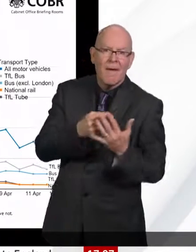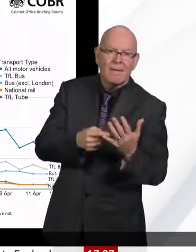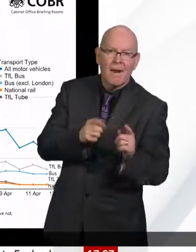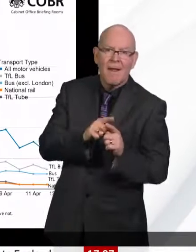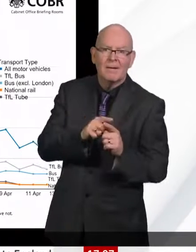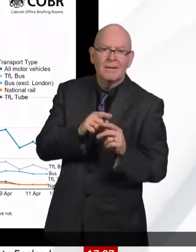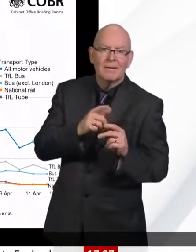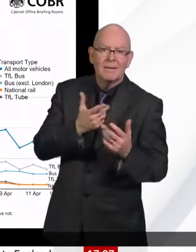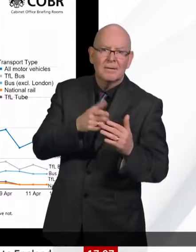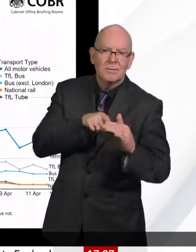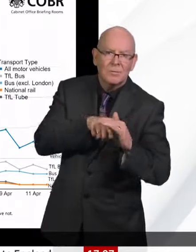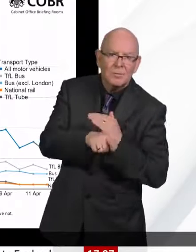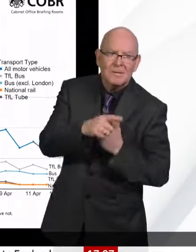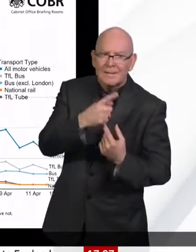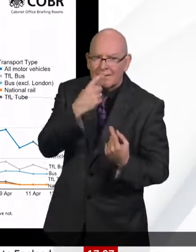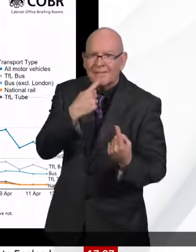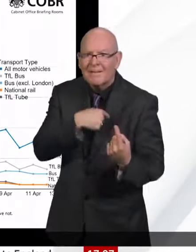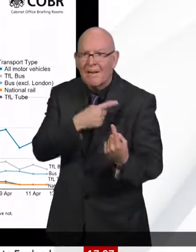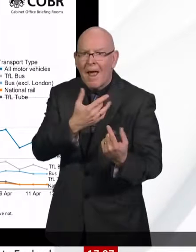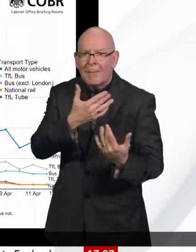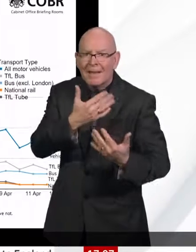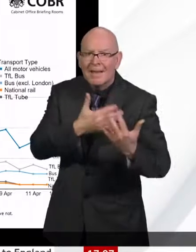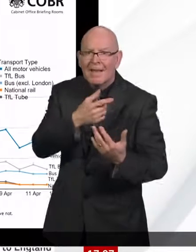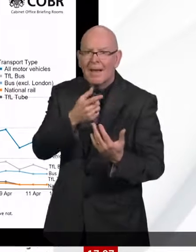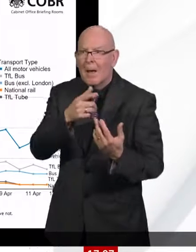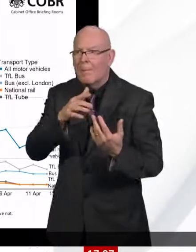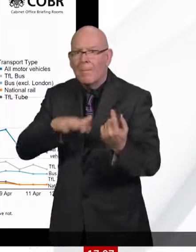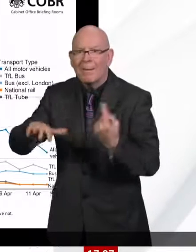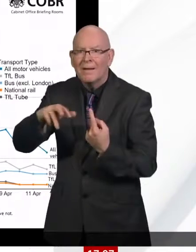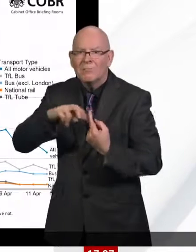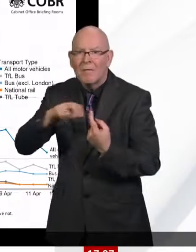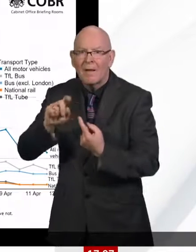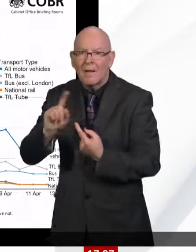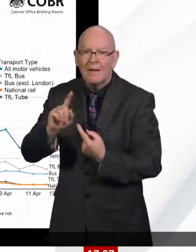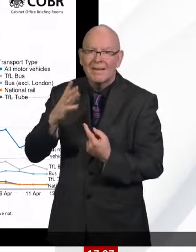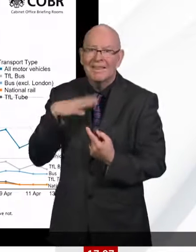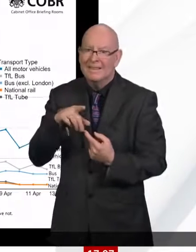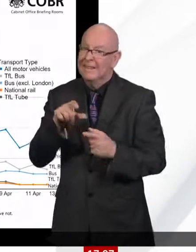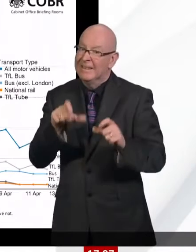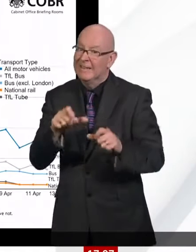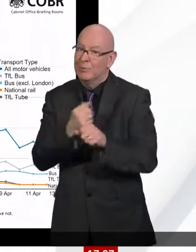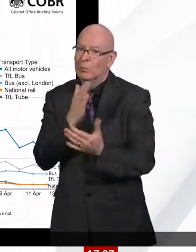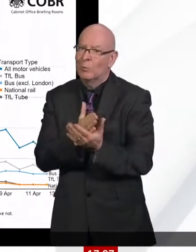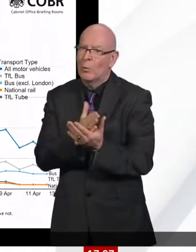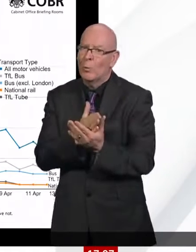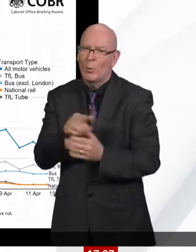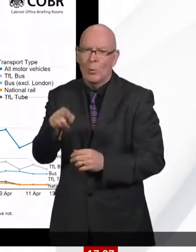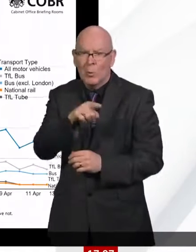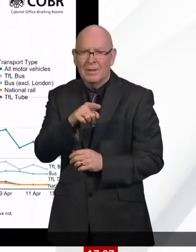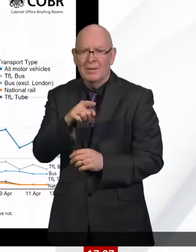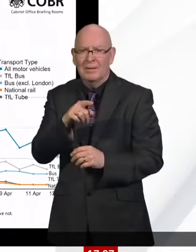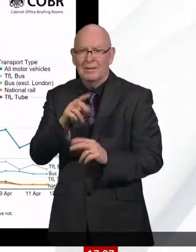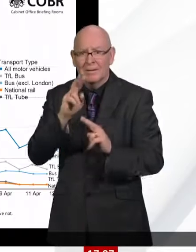don't take a foot off the pedal. We don't become complacent. Now, of course, a reduction in infection rates in the next slide